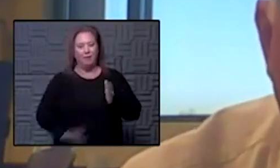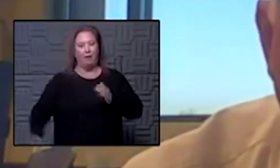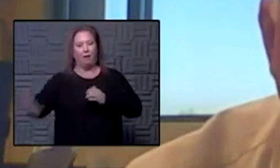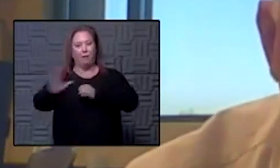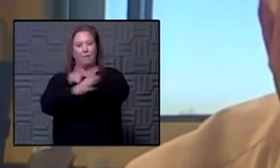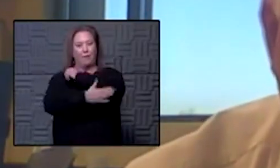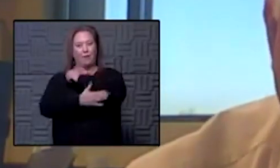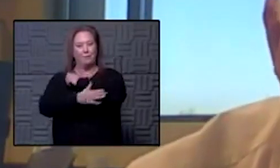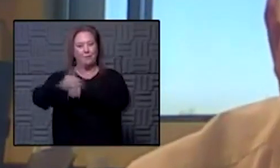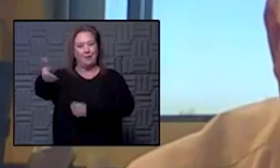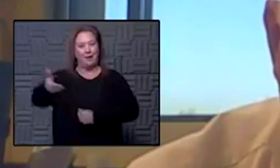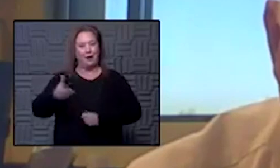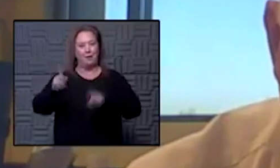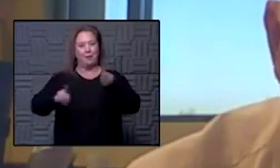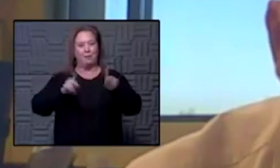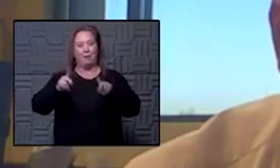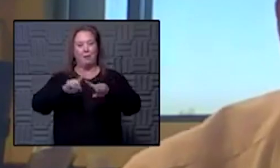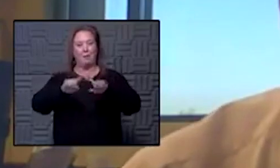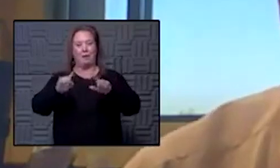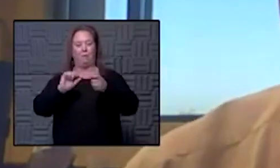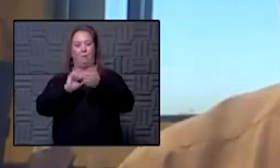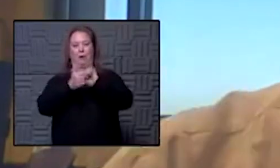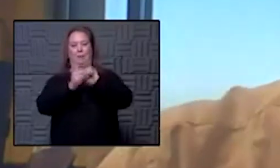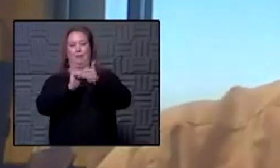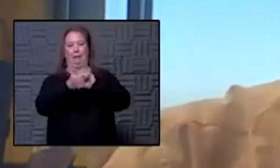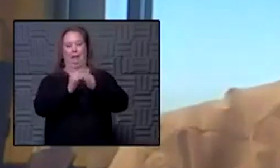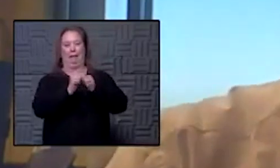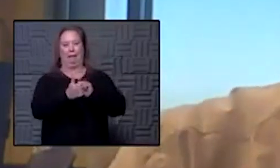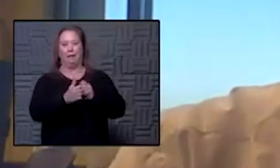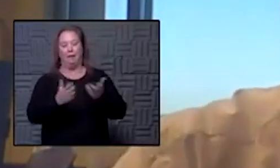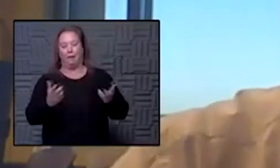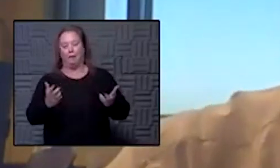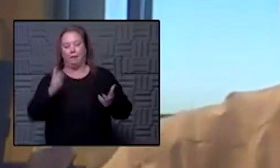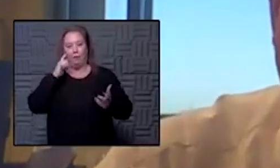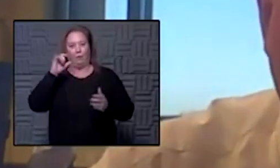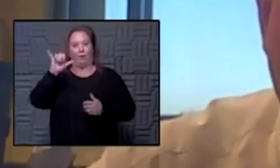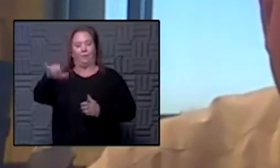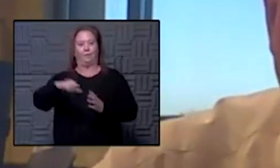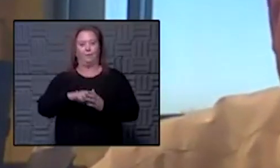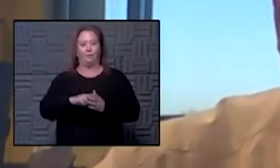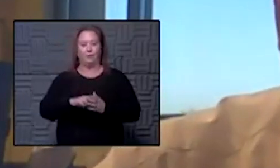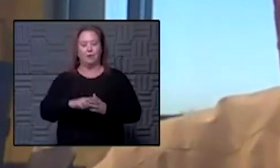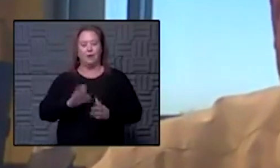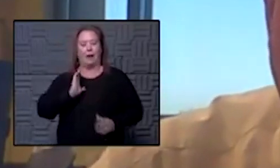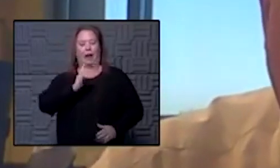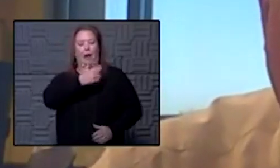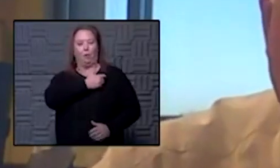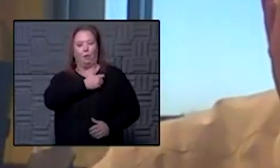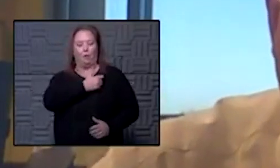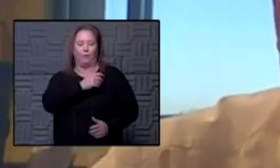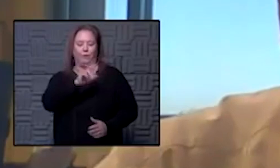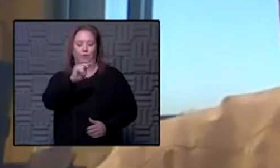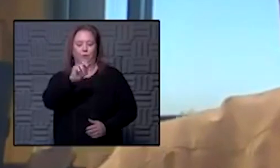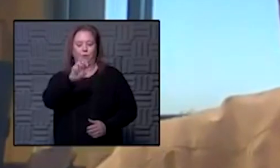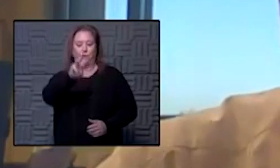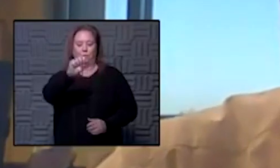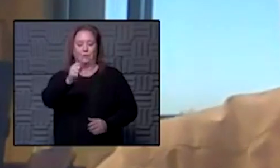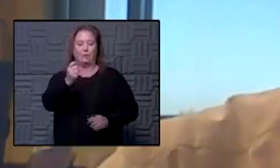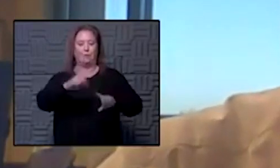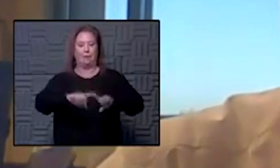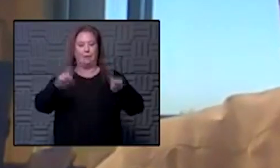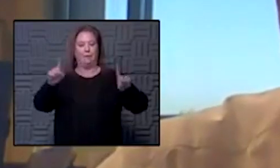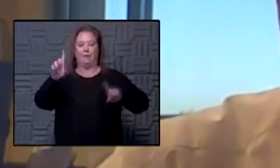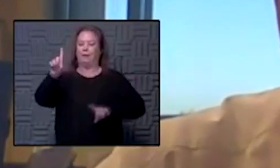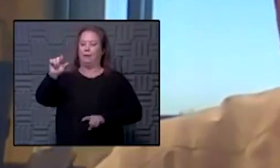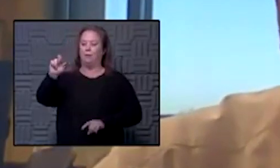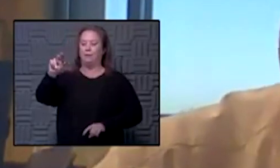bring people in but everybody's competing for those. I think our salvation is something slightly different and Dana Dr. Hawkinson talked about